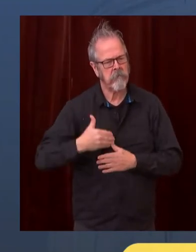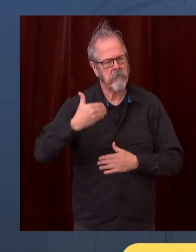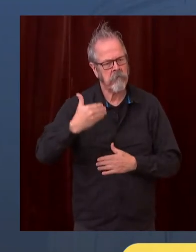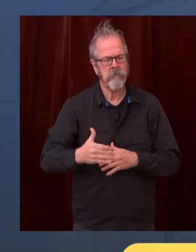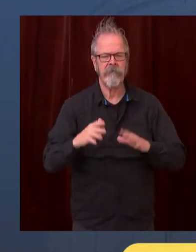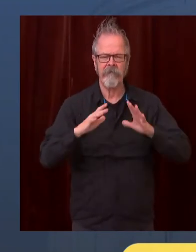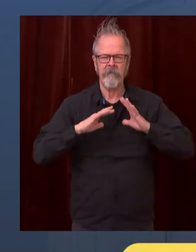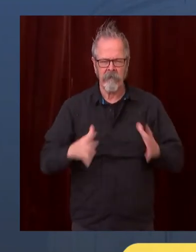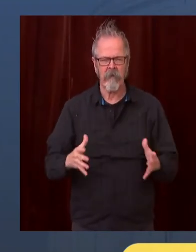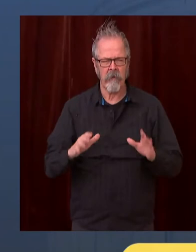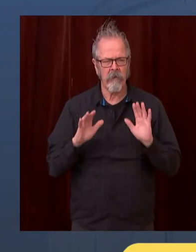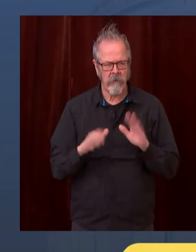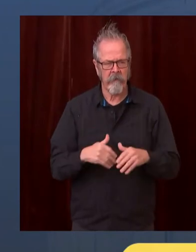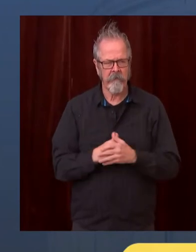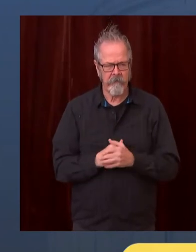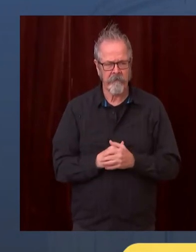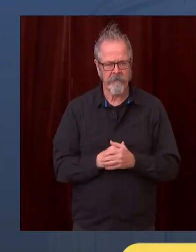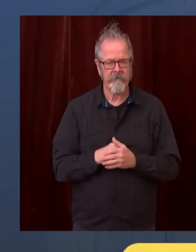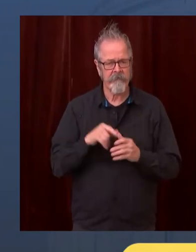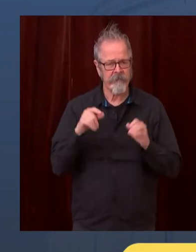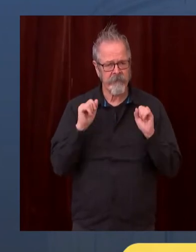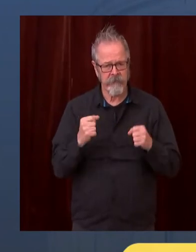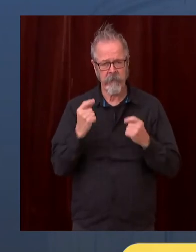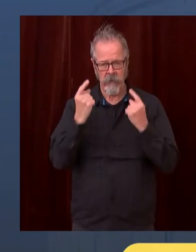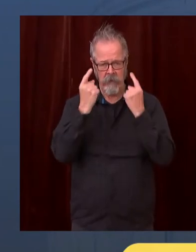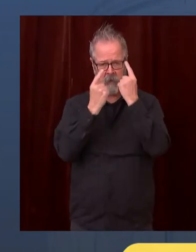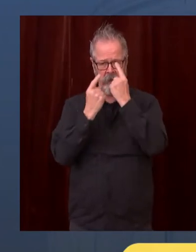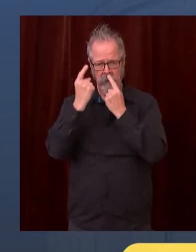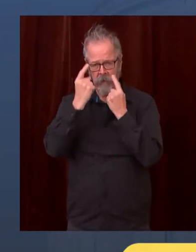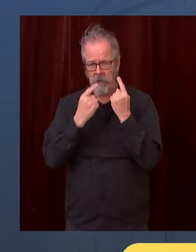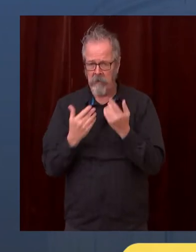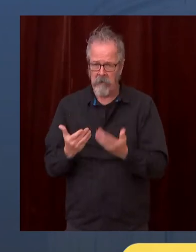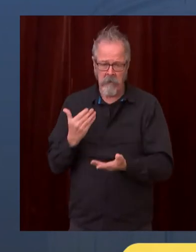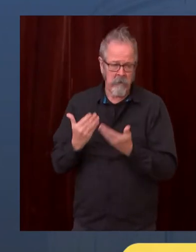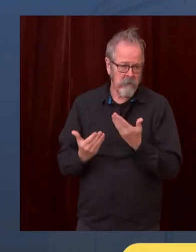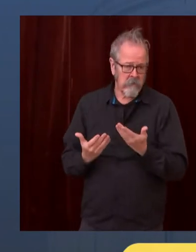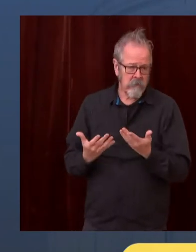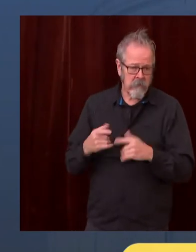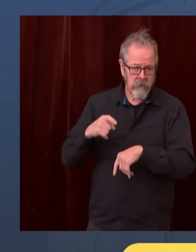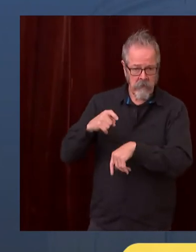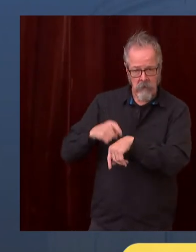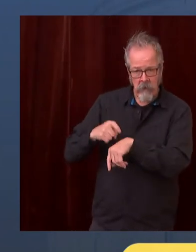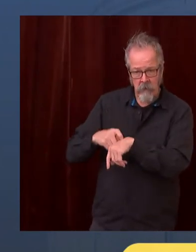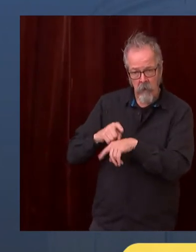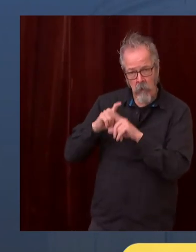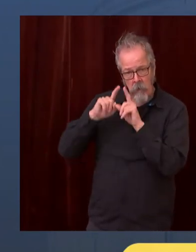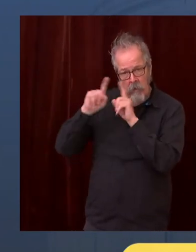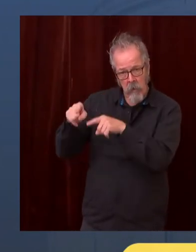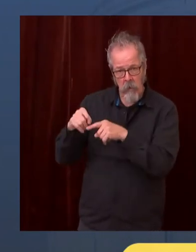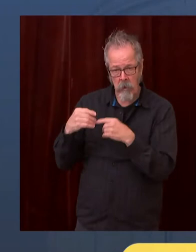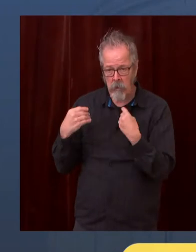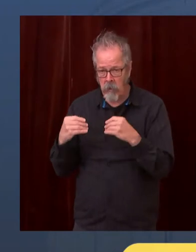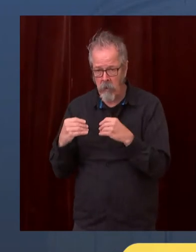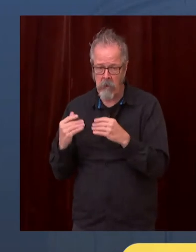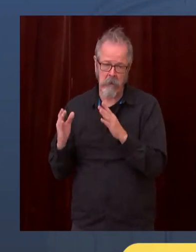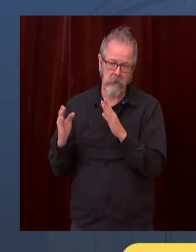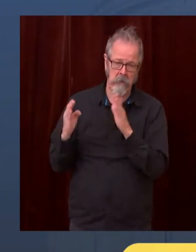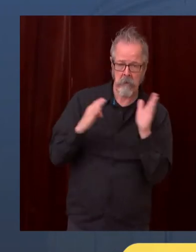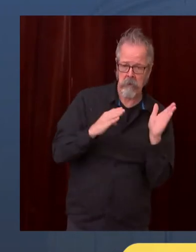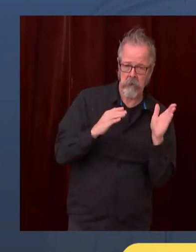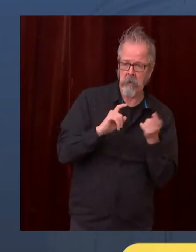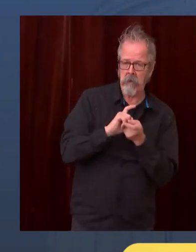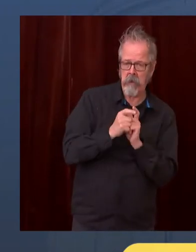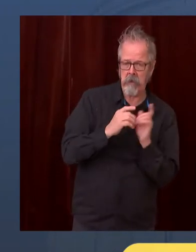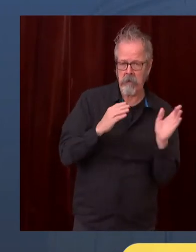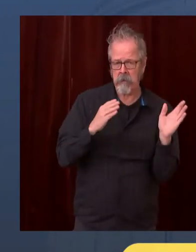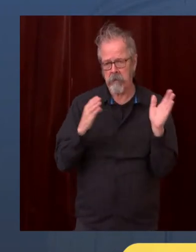groceries at the curb. That's a great thing to do. But don't let the fact that this pandemic is going